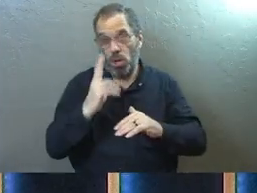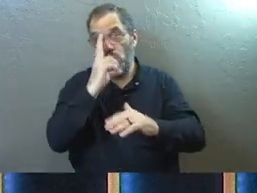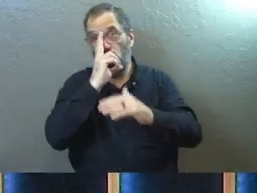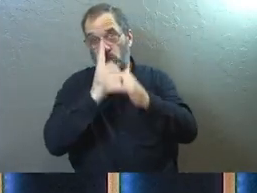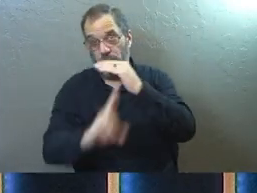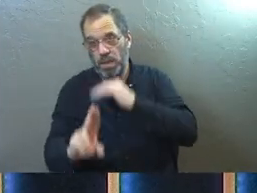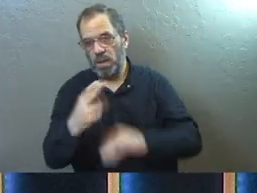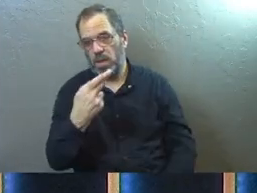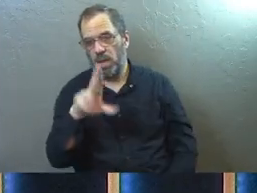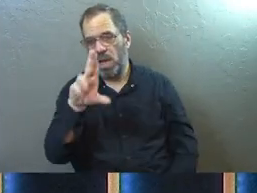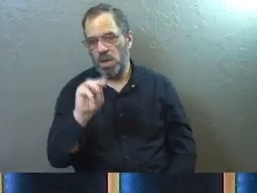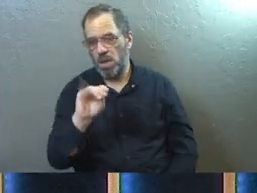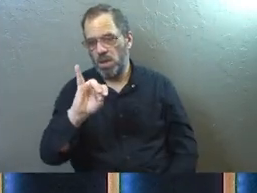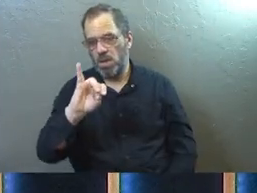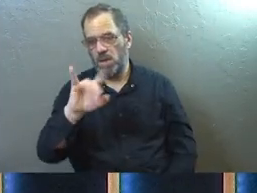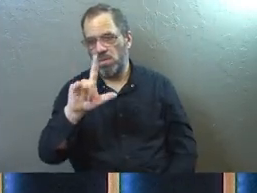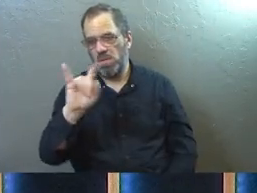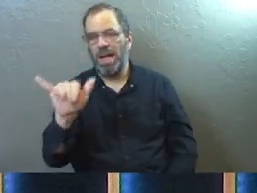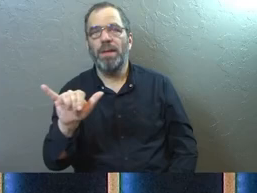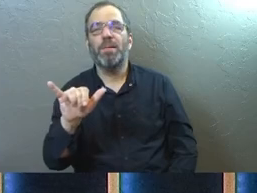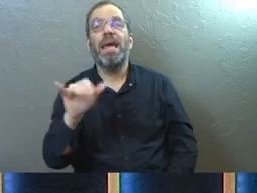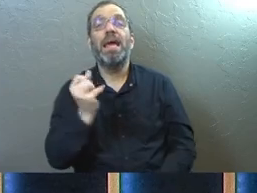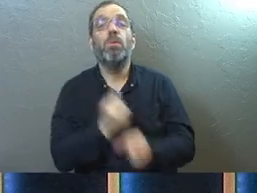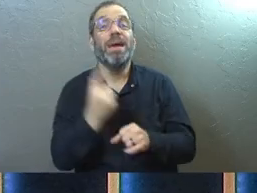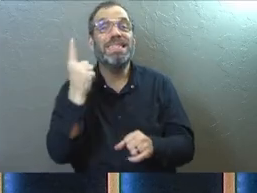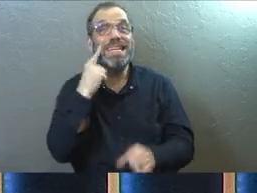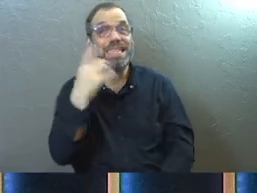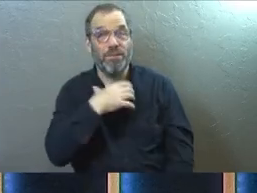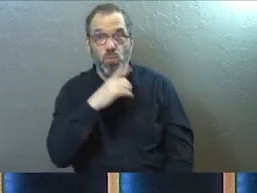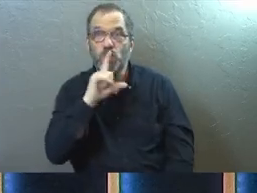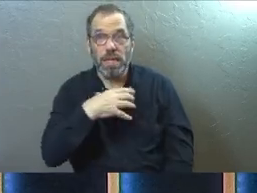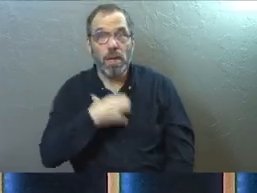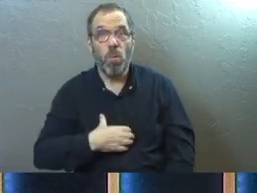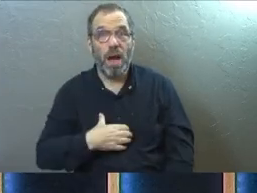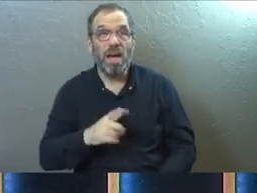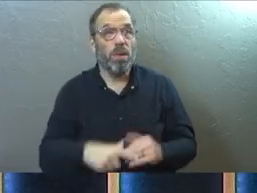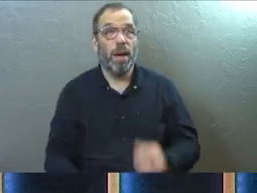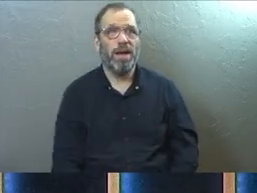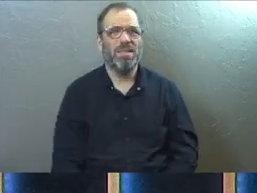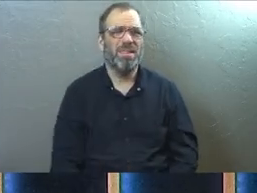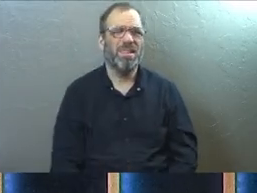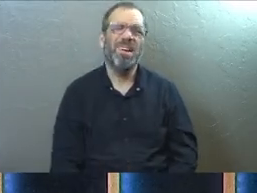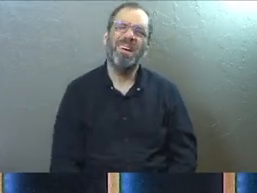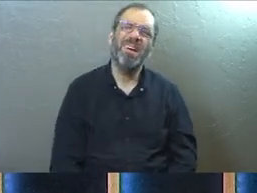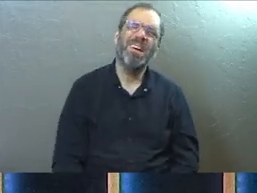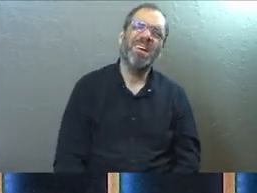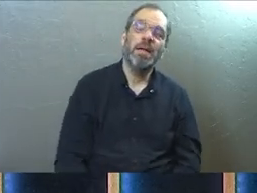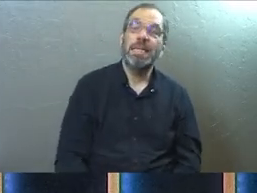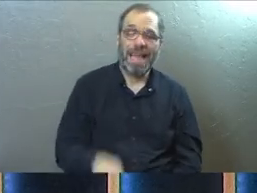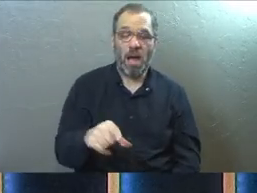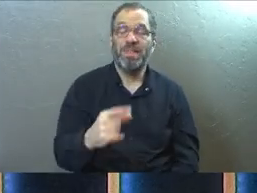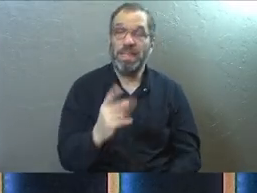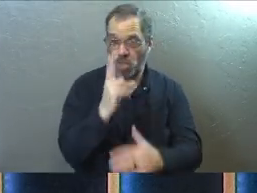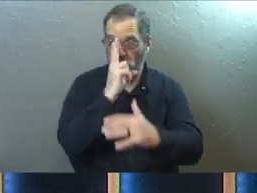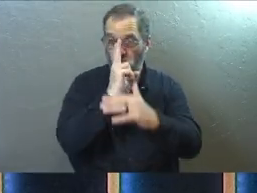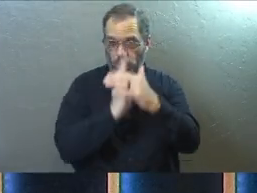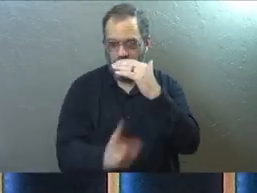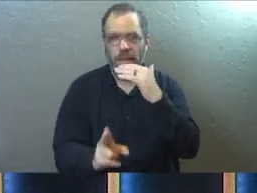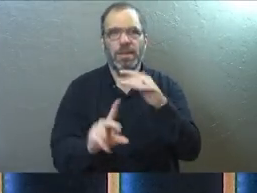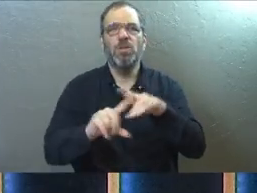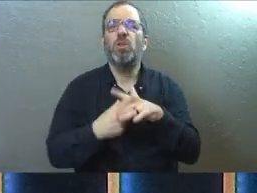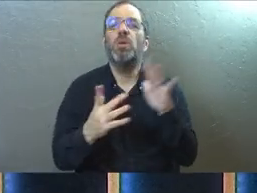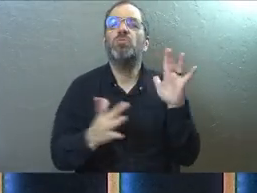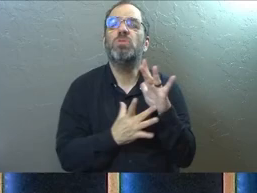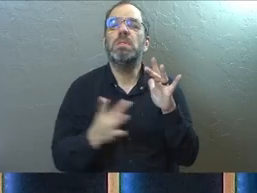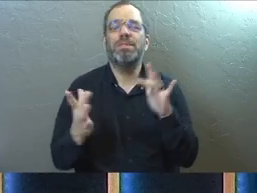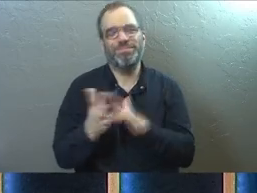it's only going to make sense if you're really hungry for it. Otherwise it won't. And this section on humility, it's going to start